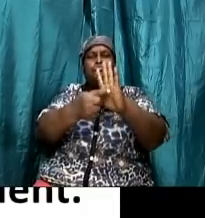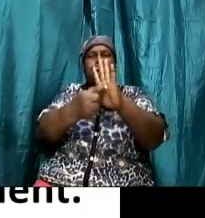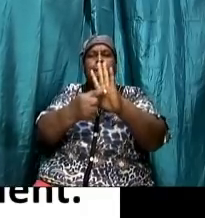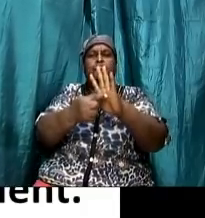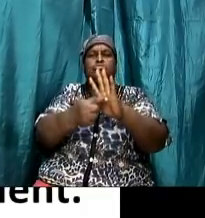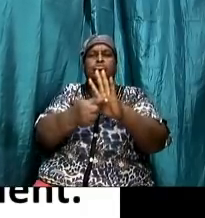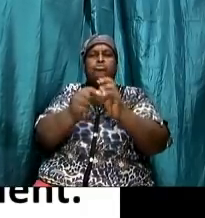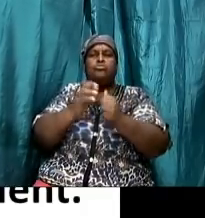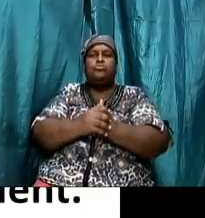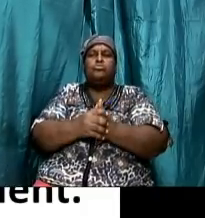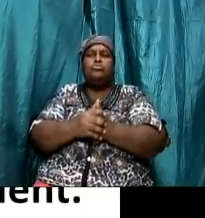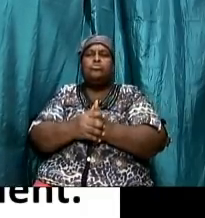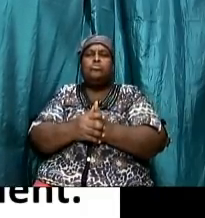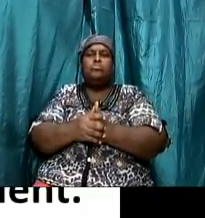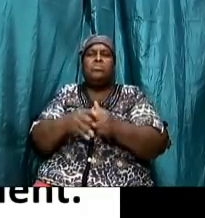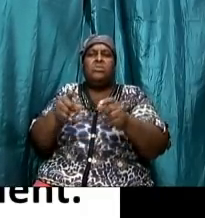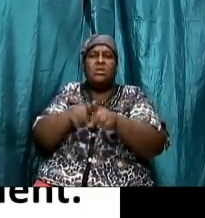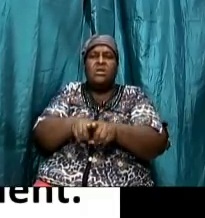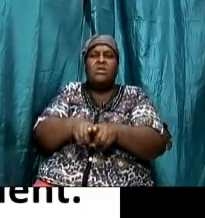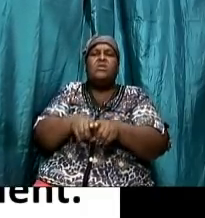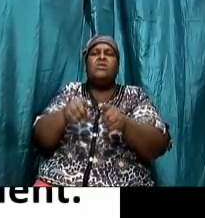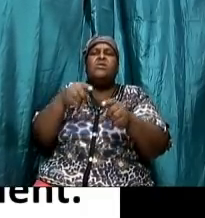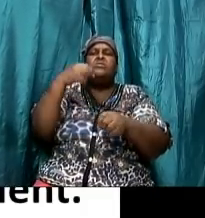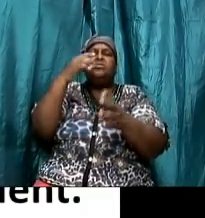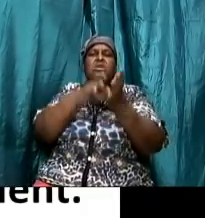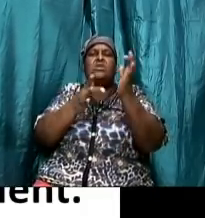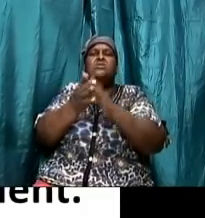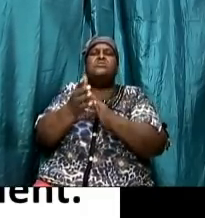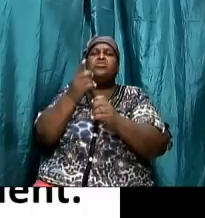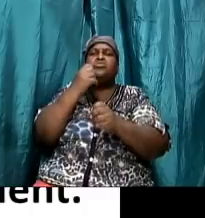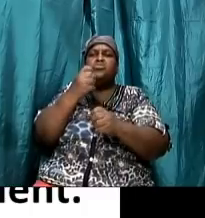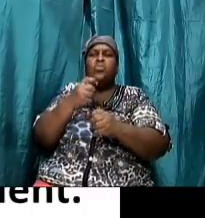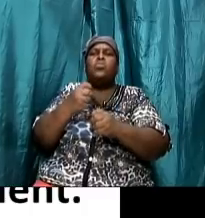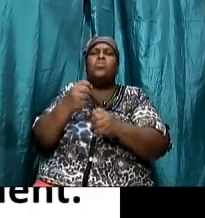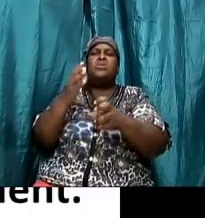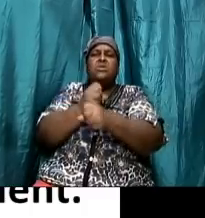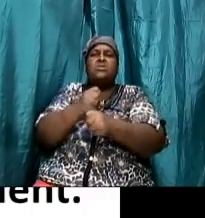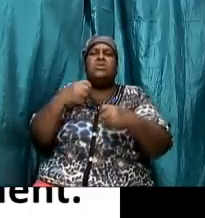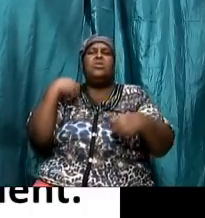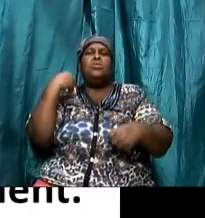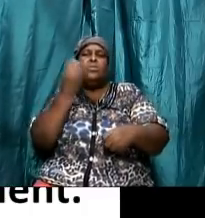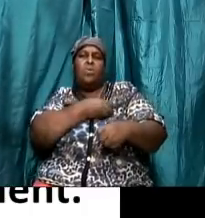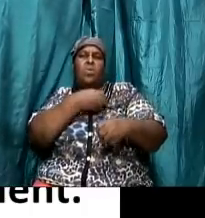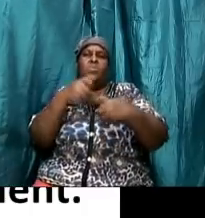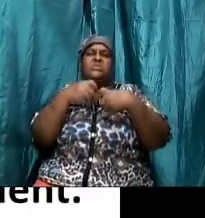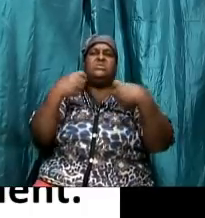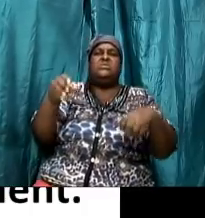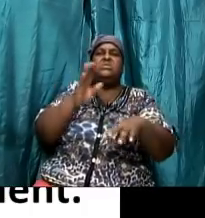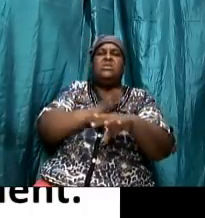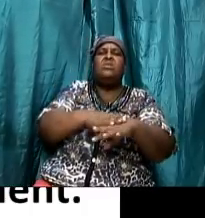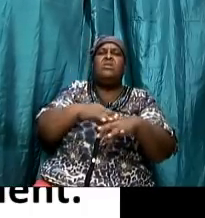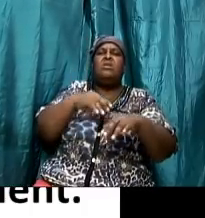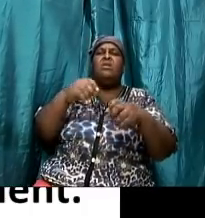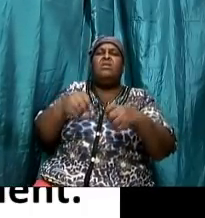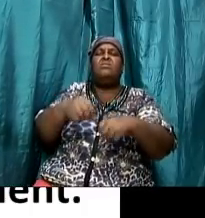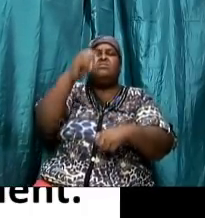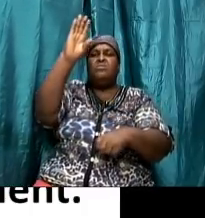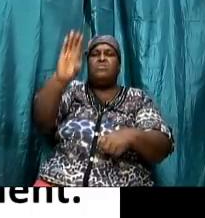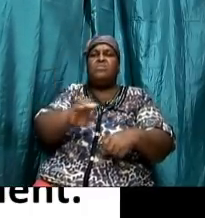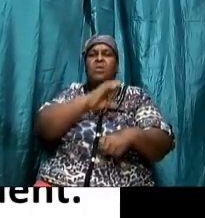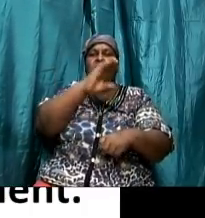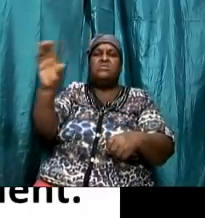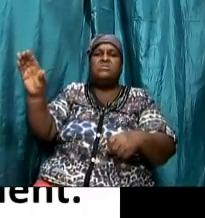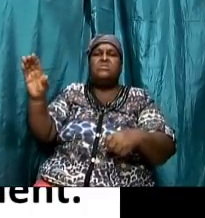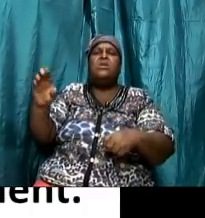as the one who bore our sins in our body in his body on the cross he fulfilled the civil law remember the civil